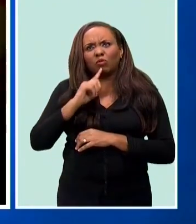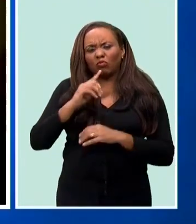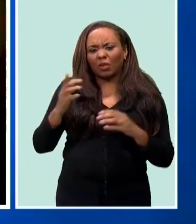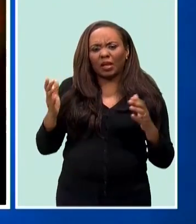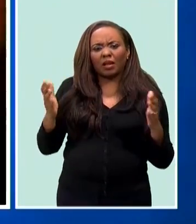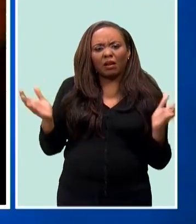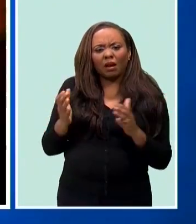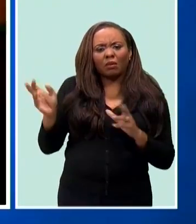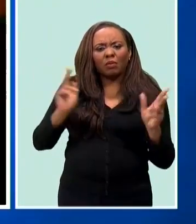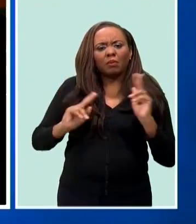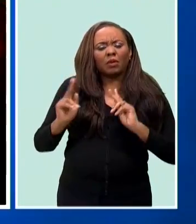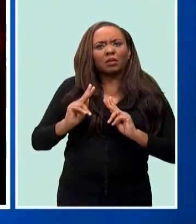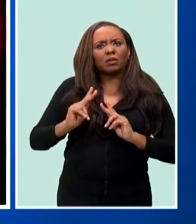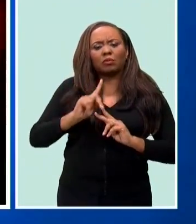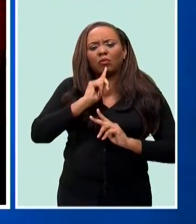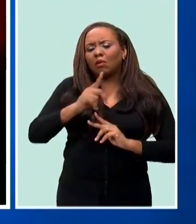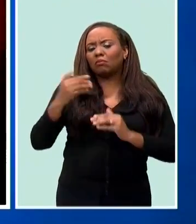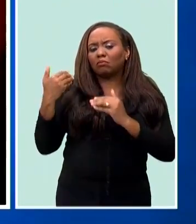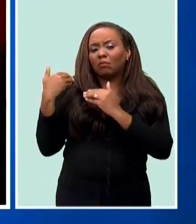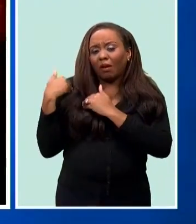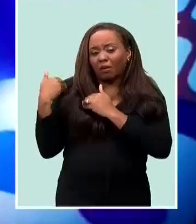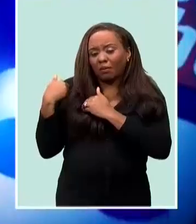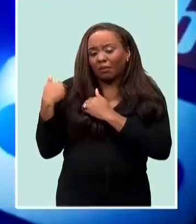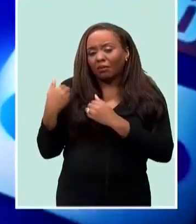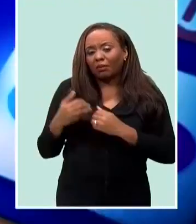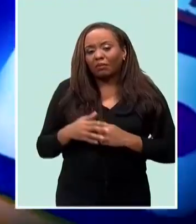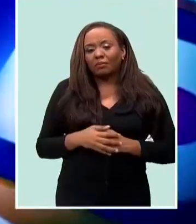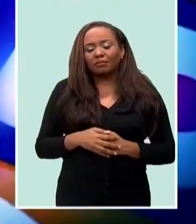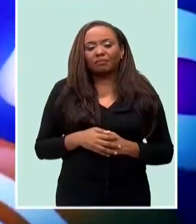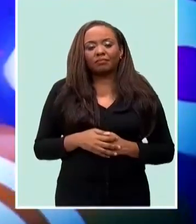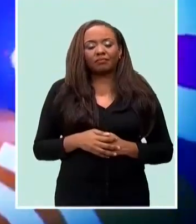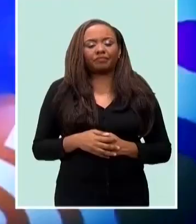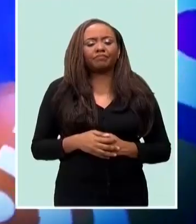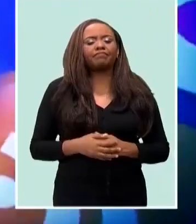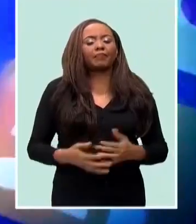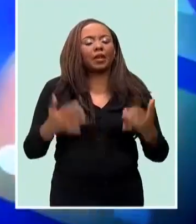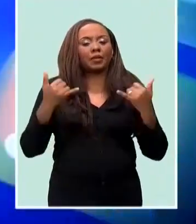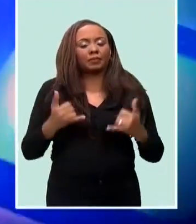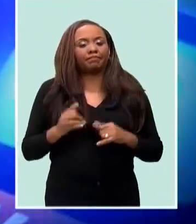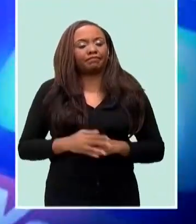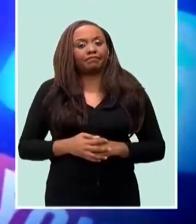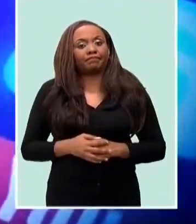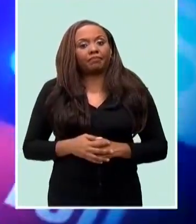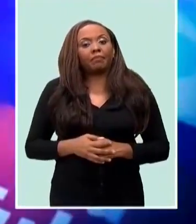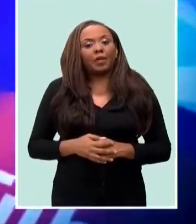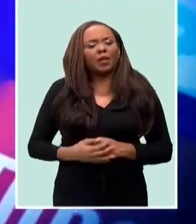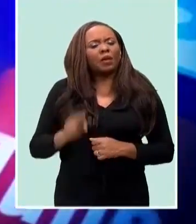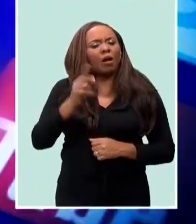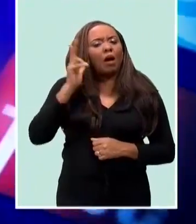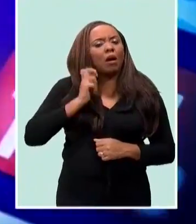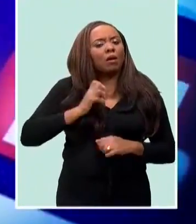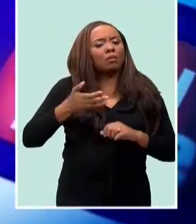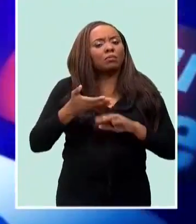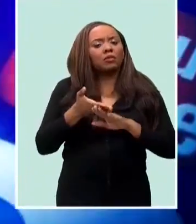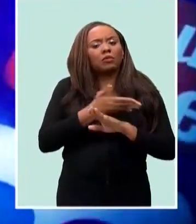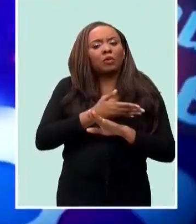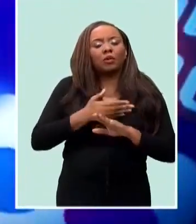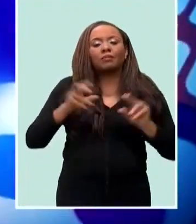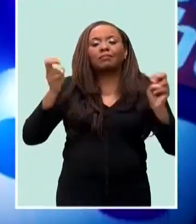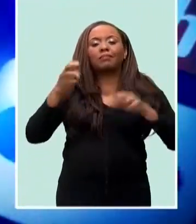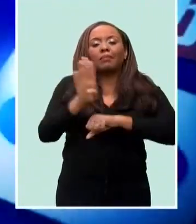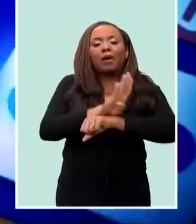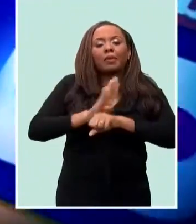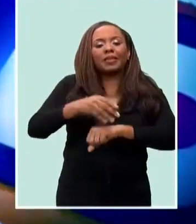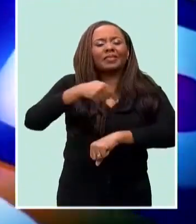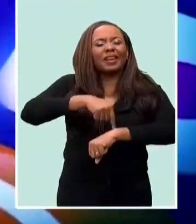encourage citizens to be socially responsible. And now, I'm sure you've heard the expression operating on Bajan time, right?